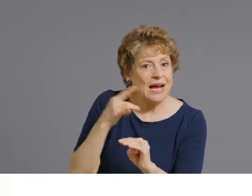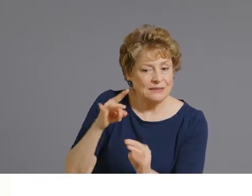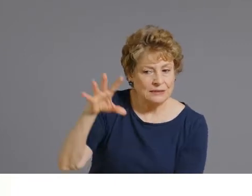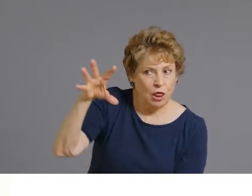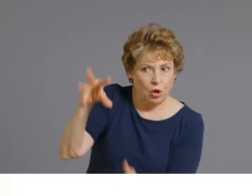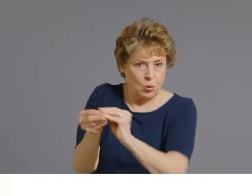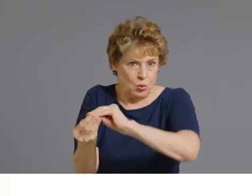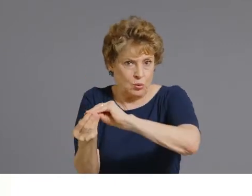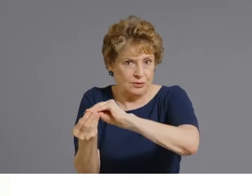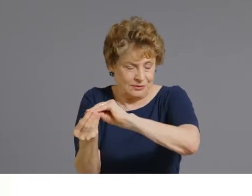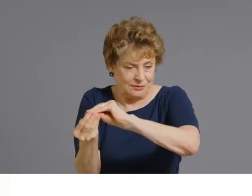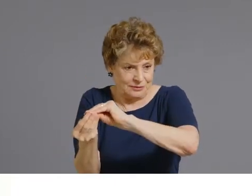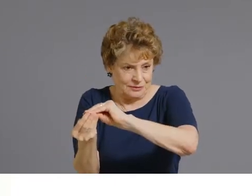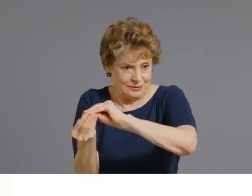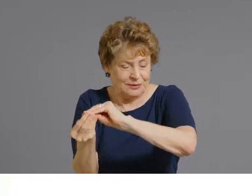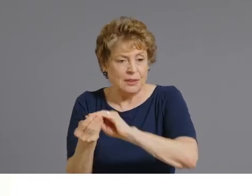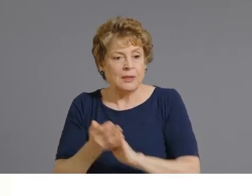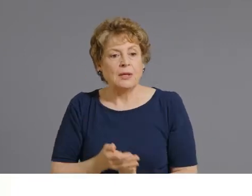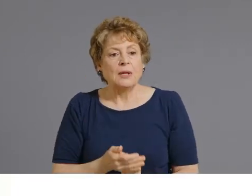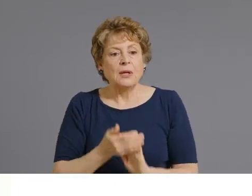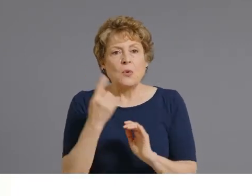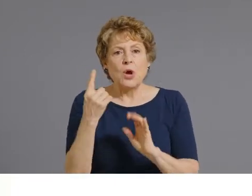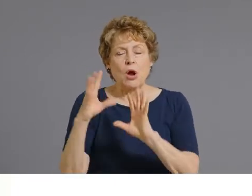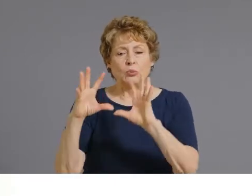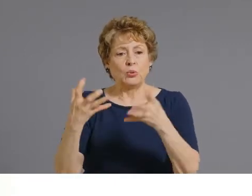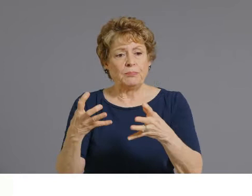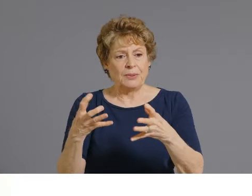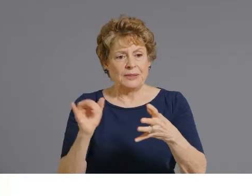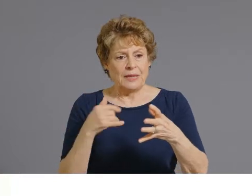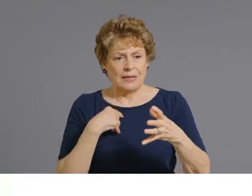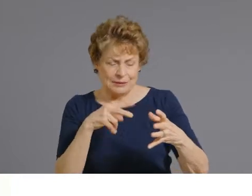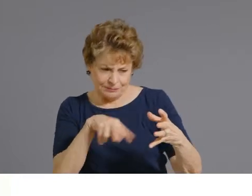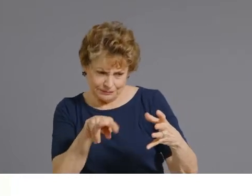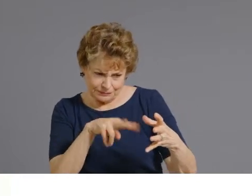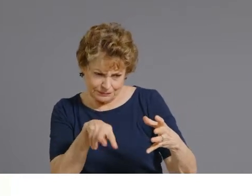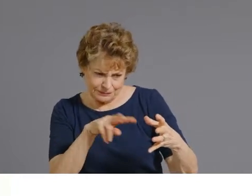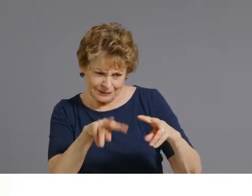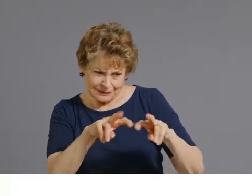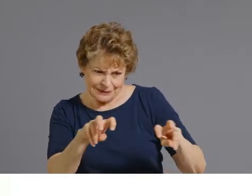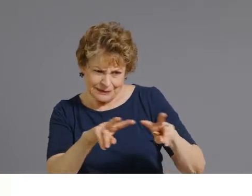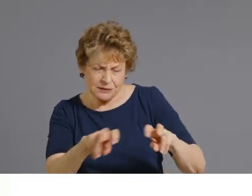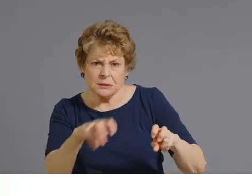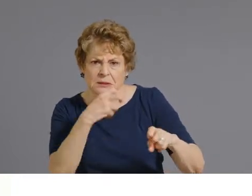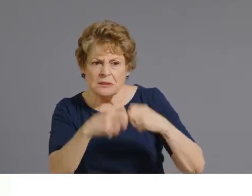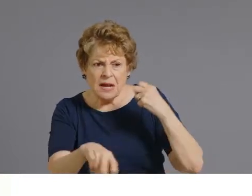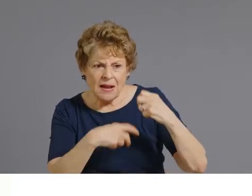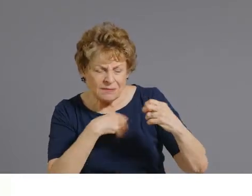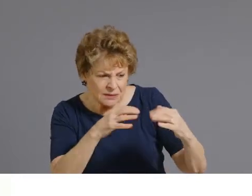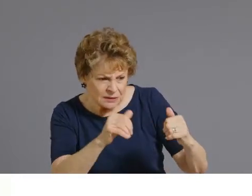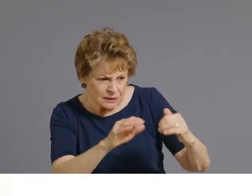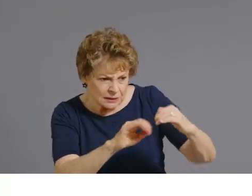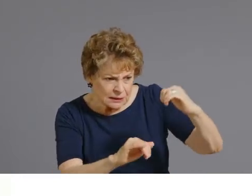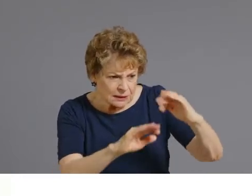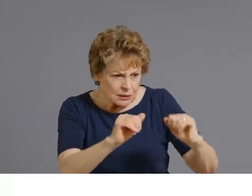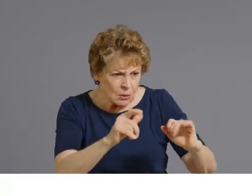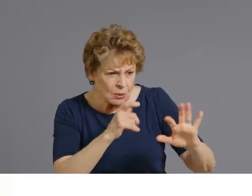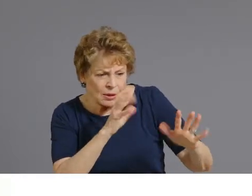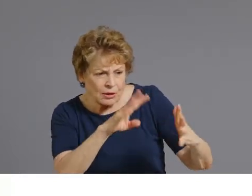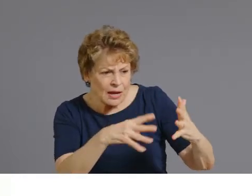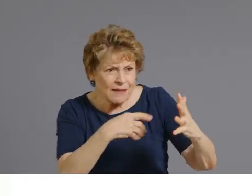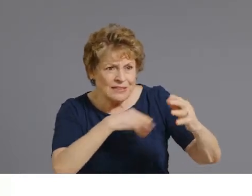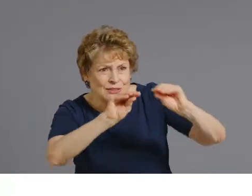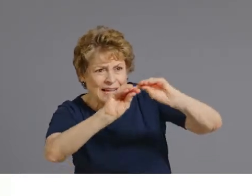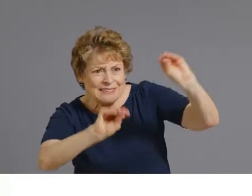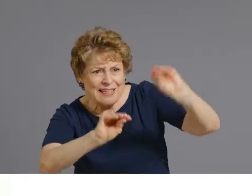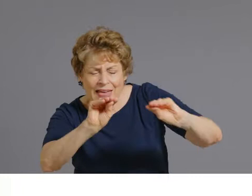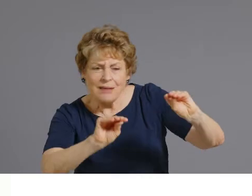One of the groups that we've been watching that's a little bit more difficult to separate out on our graphs, but we've got about 16% of our 12 to